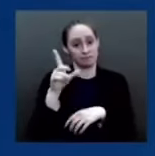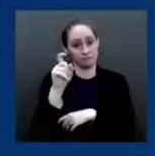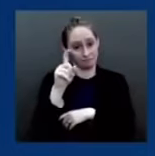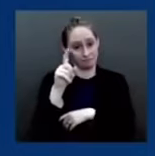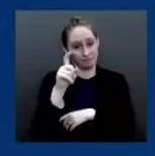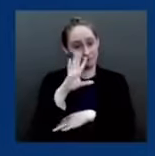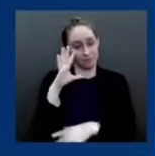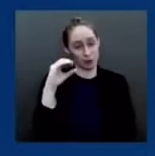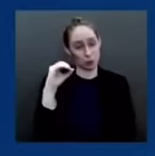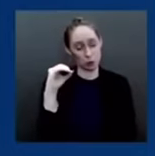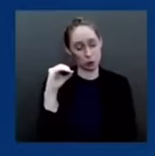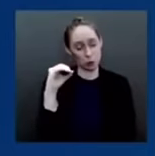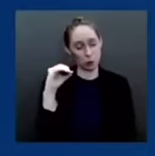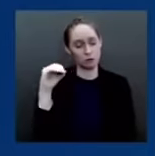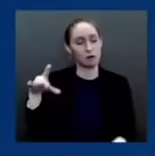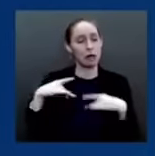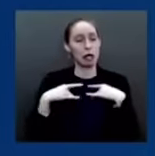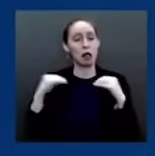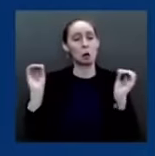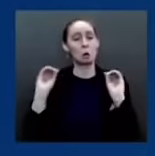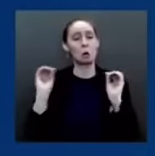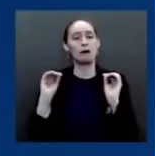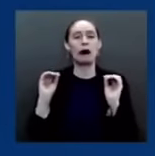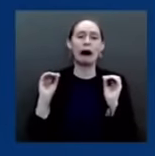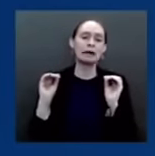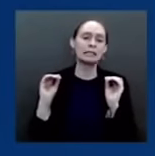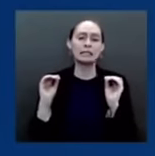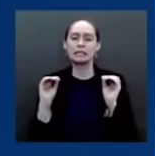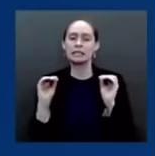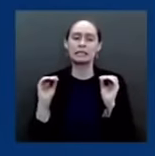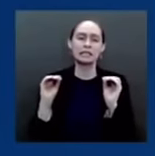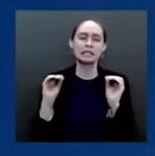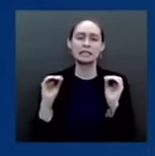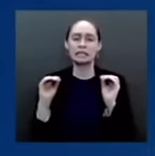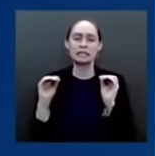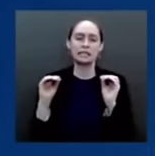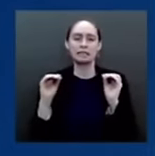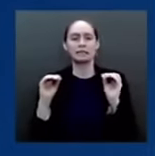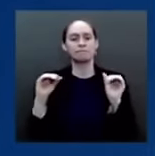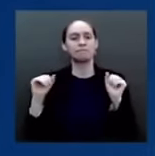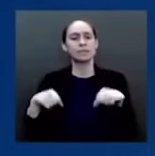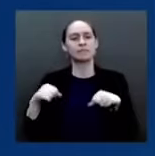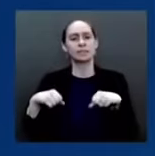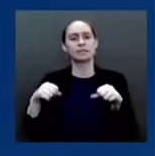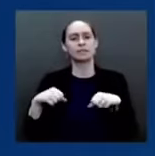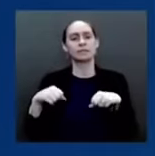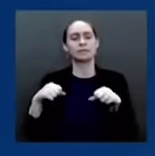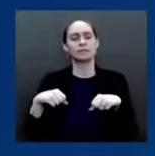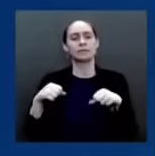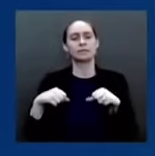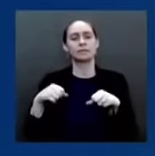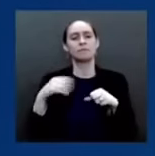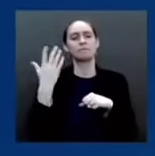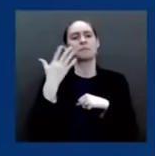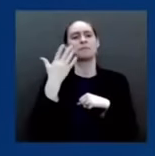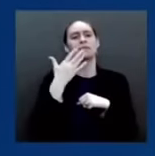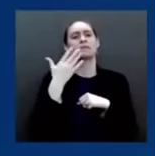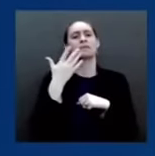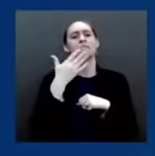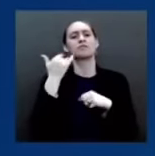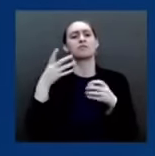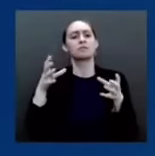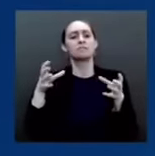through with those plans of having a home-related, vaccinated, boosted gathering